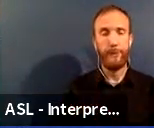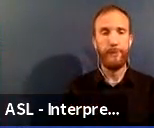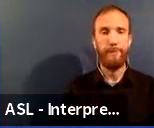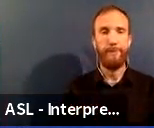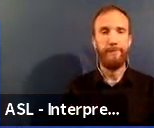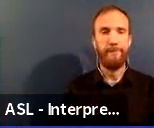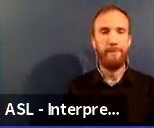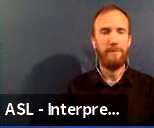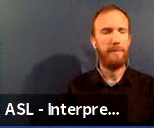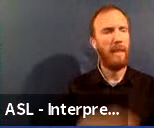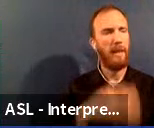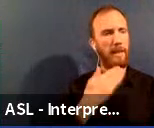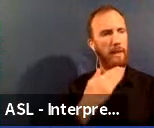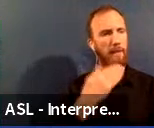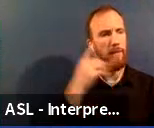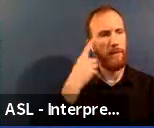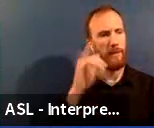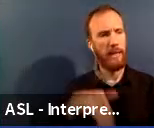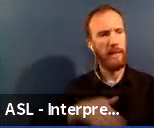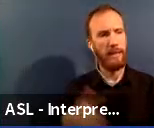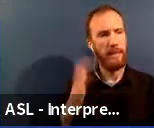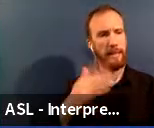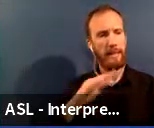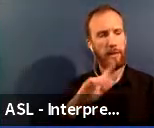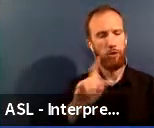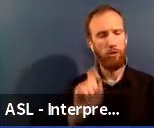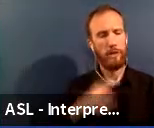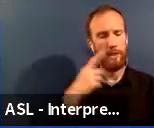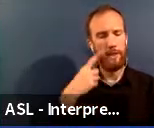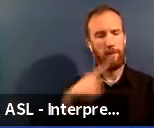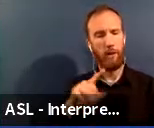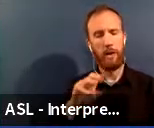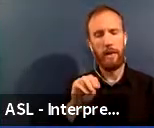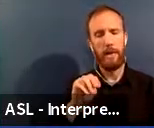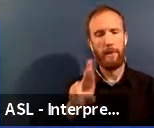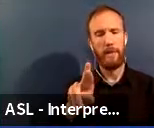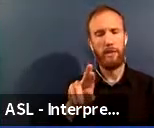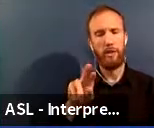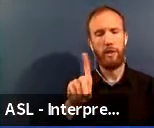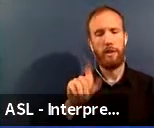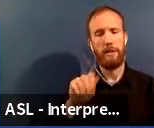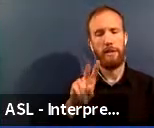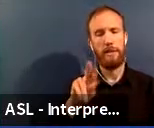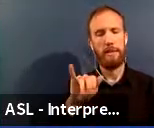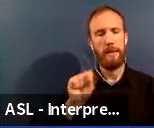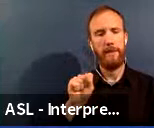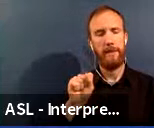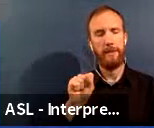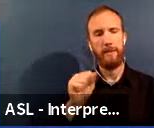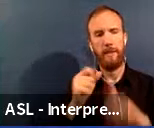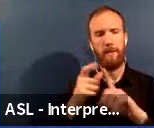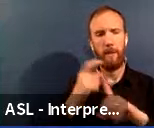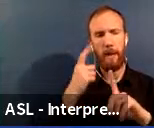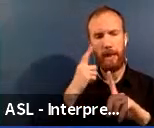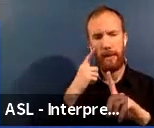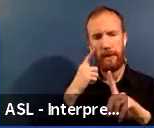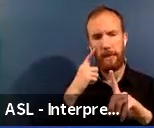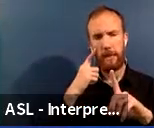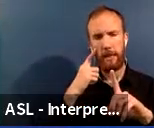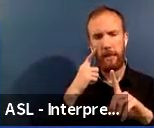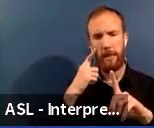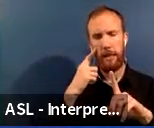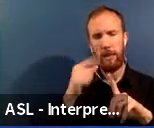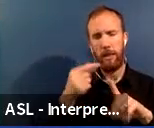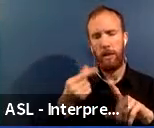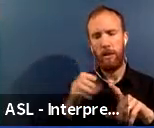Thanks for that. this next question is from, uh, Mr. Davis, uh, from, I think that's George Washington High School.